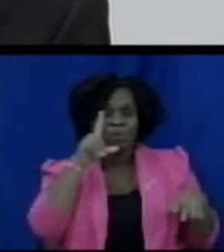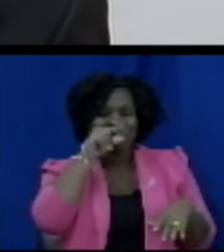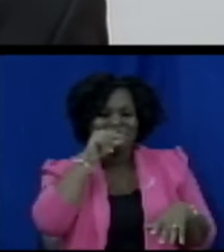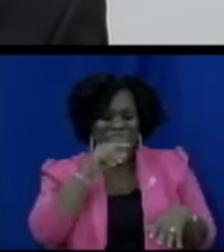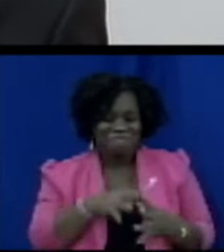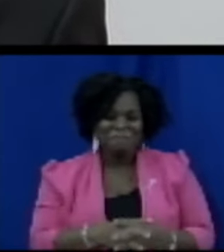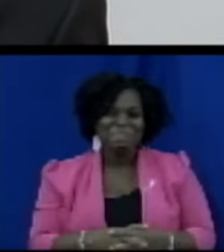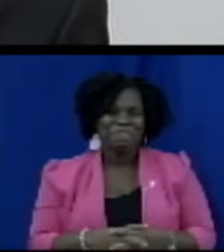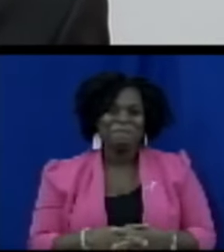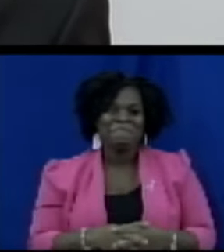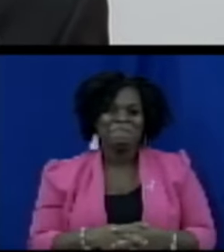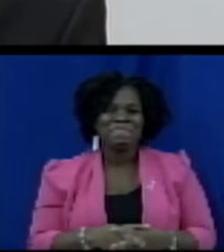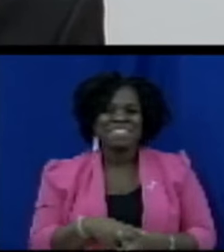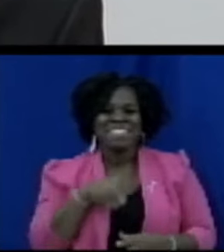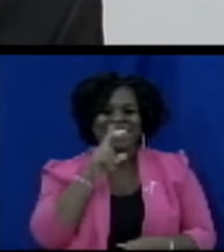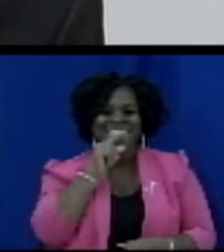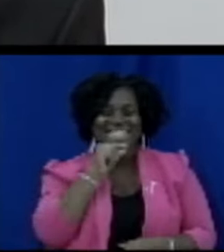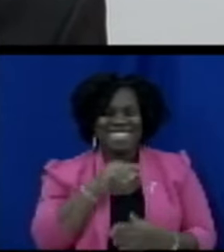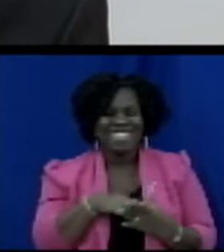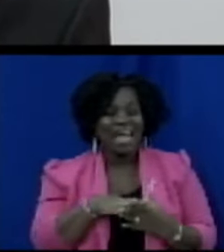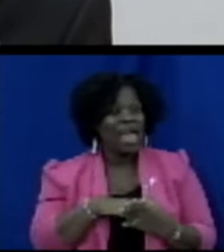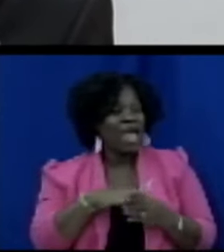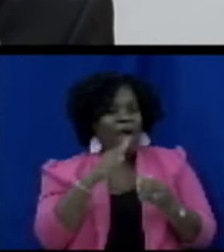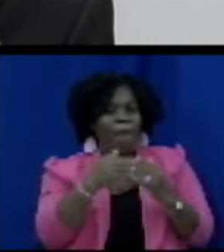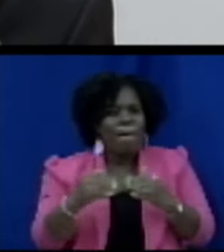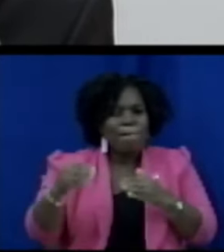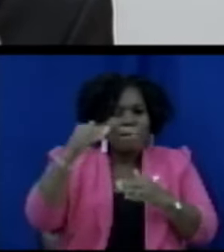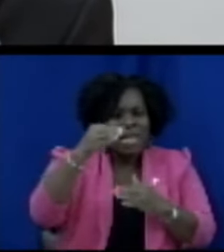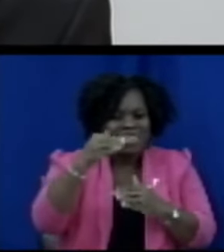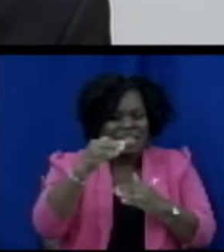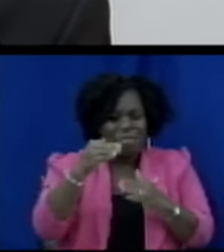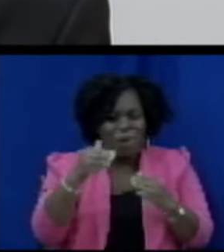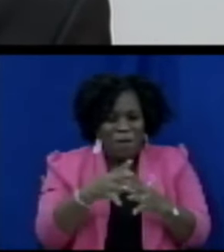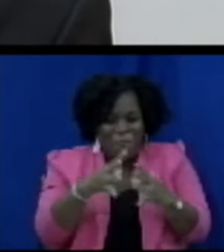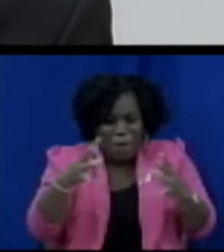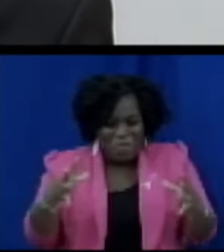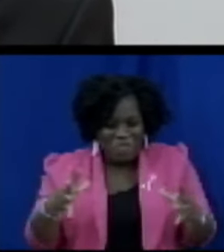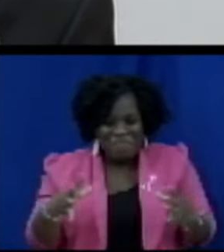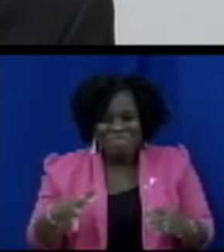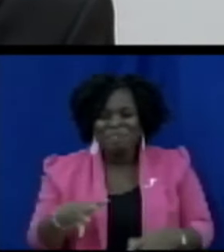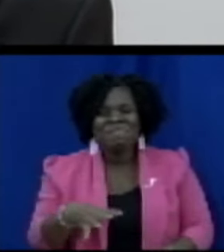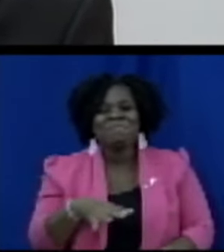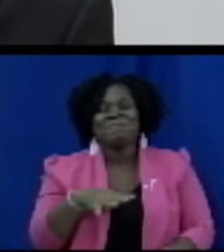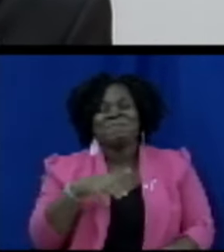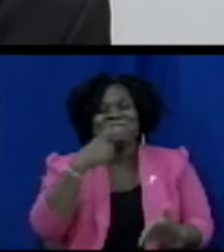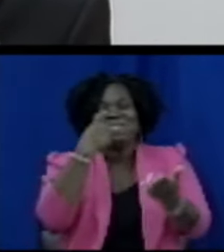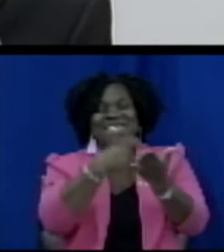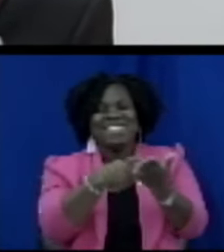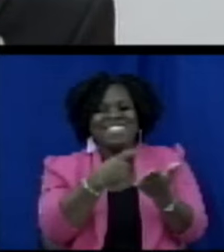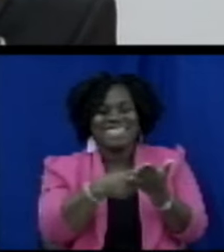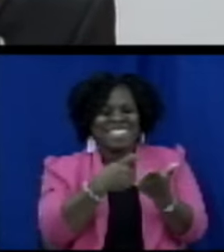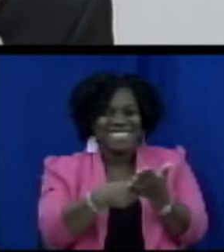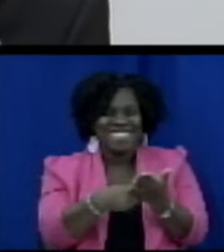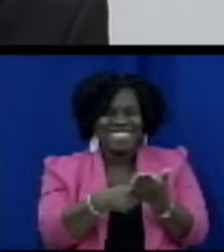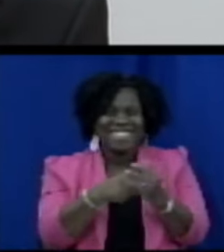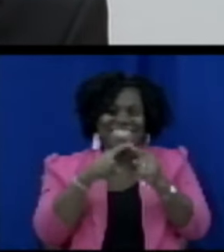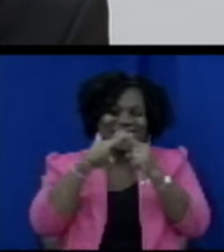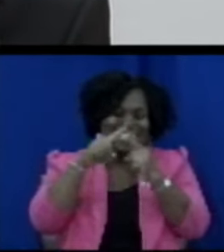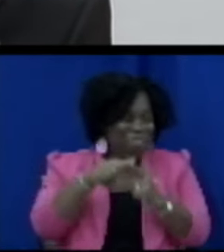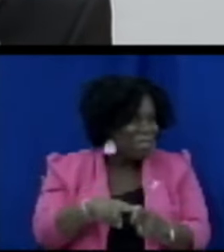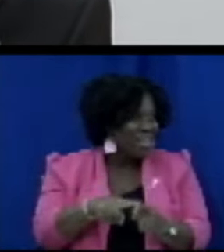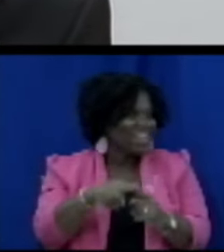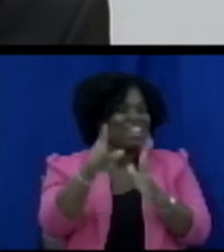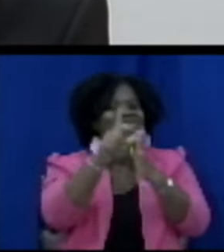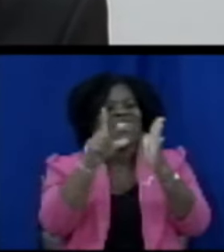wholesale price according to the law that we are